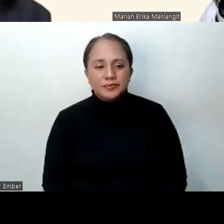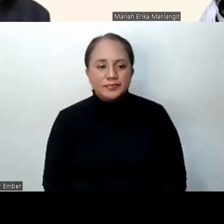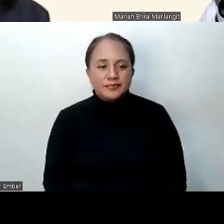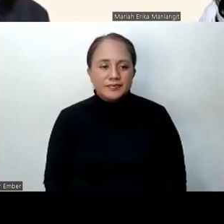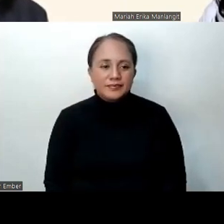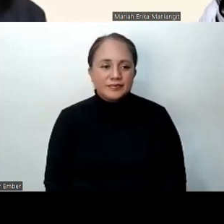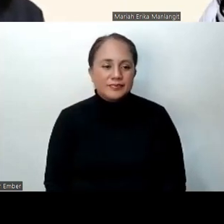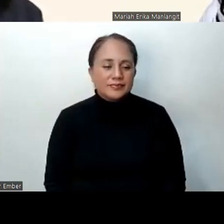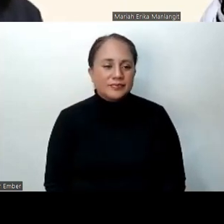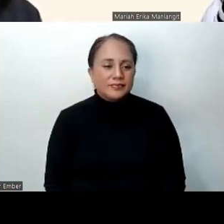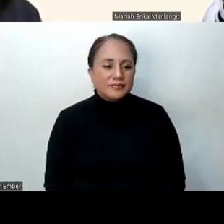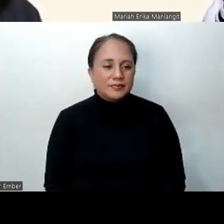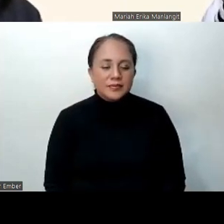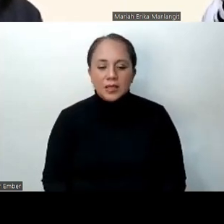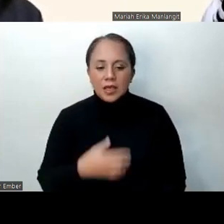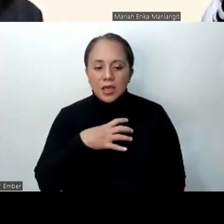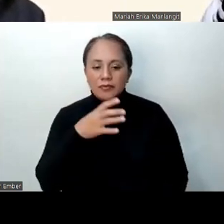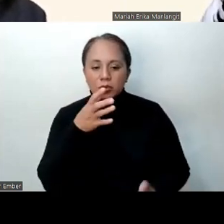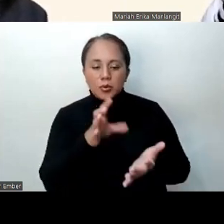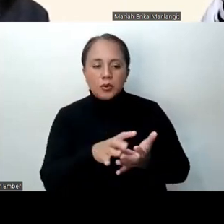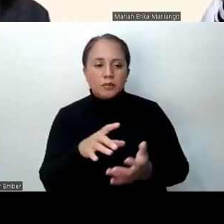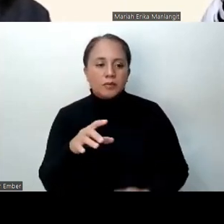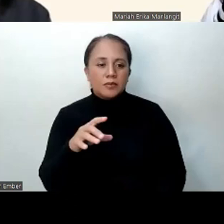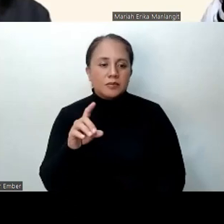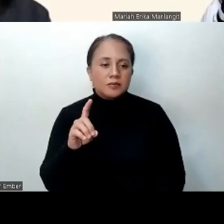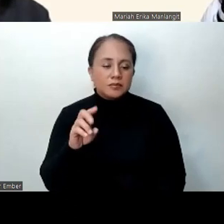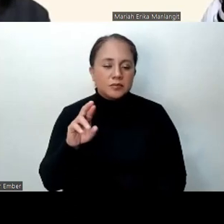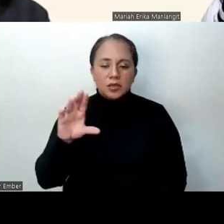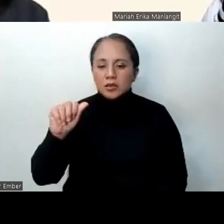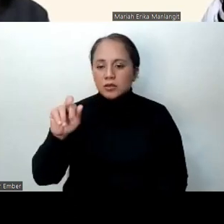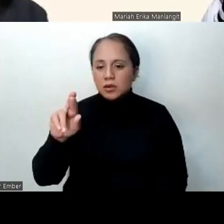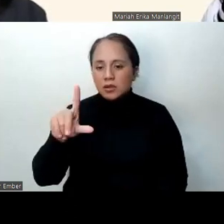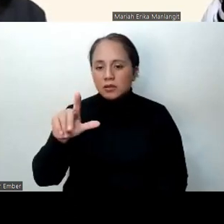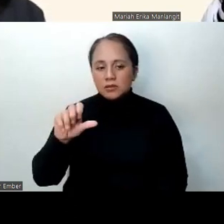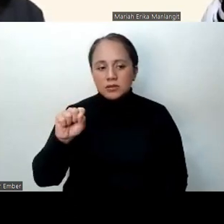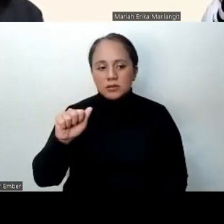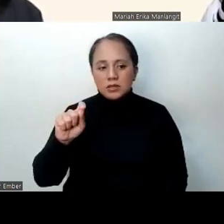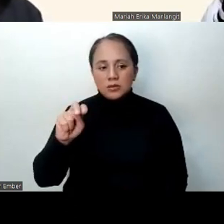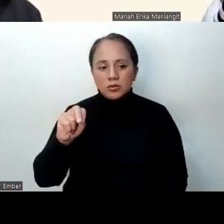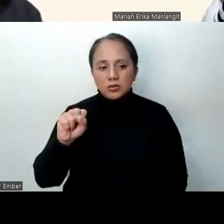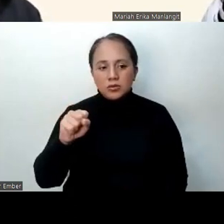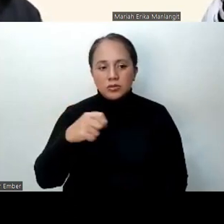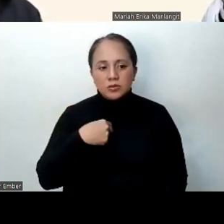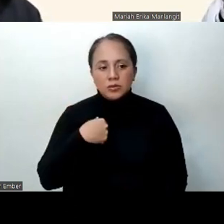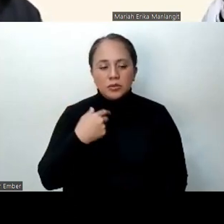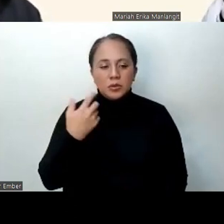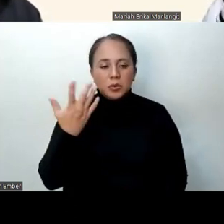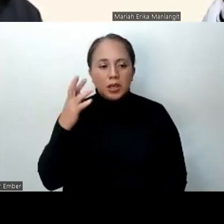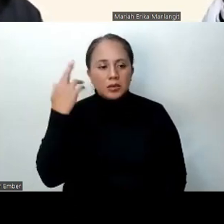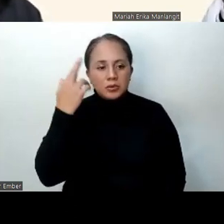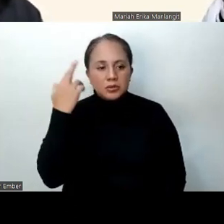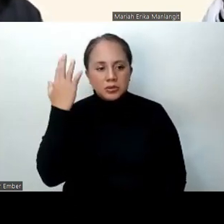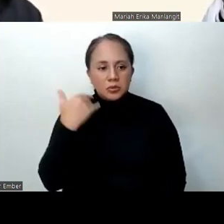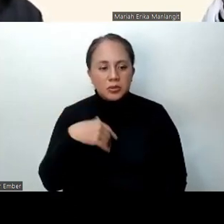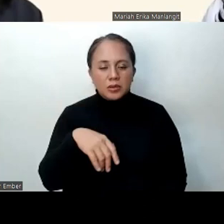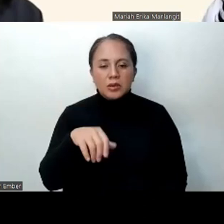We have a couple of comments from Dr. Kevin Carl Santos. First, he did not catch the reason for having alternate